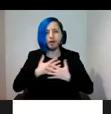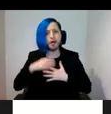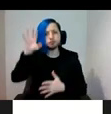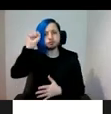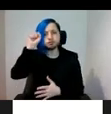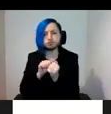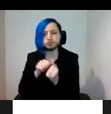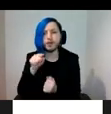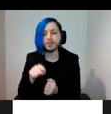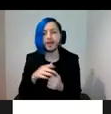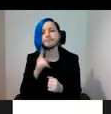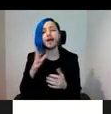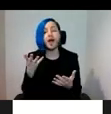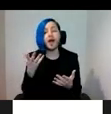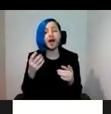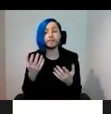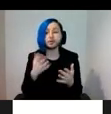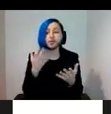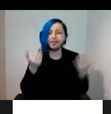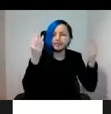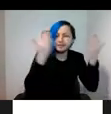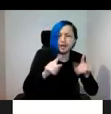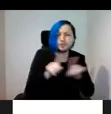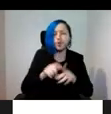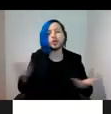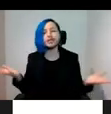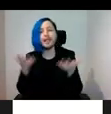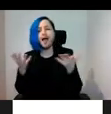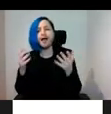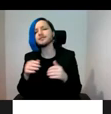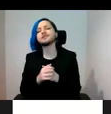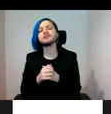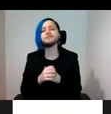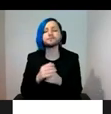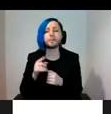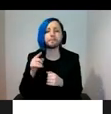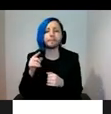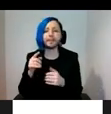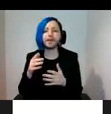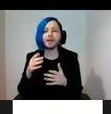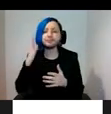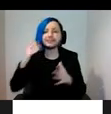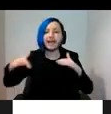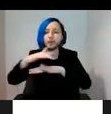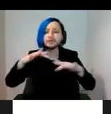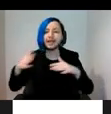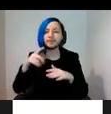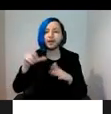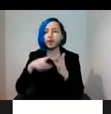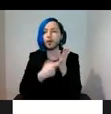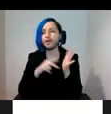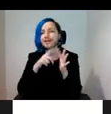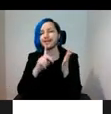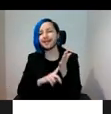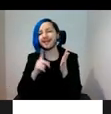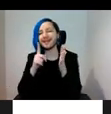soundscape by Cornelius that clashed in a pleasant way with the quirky glass room, although I may remember it more vividly,